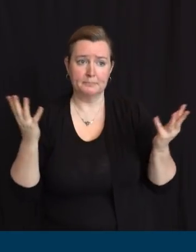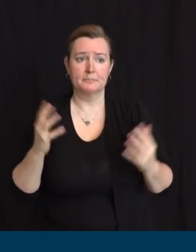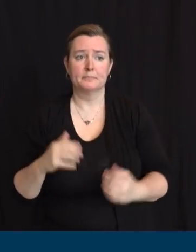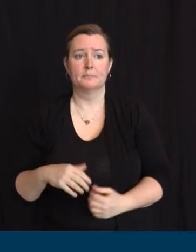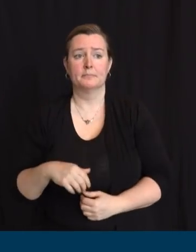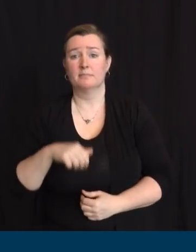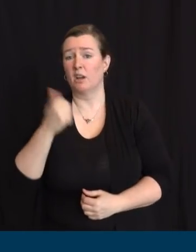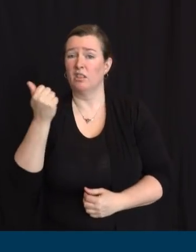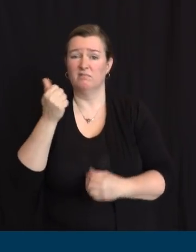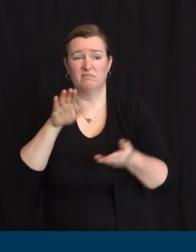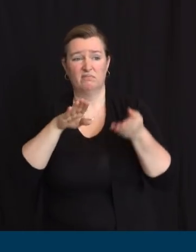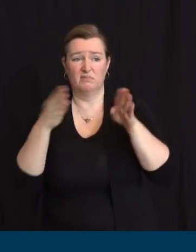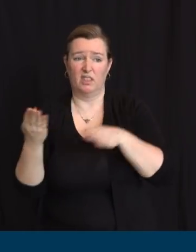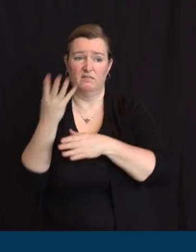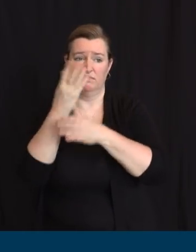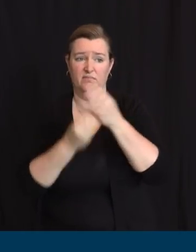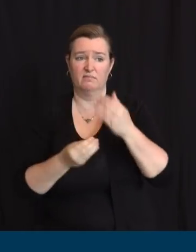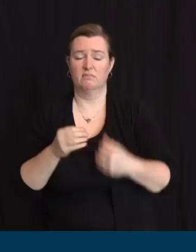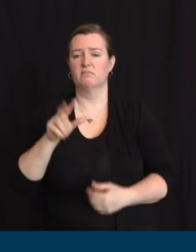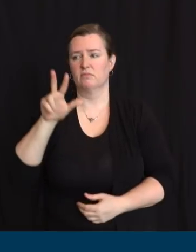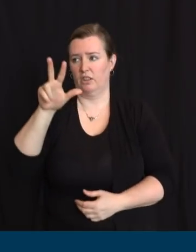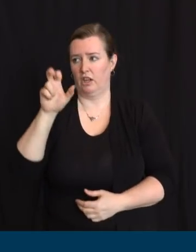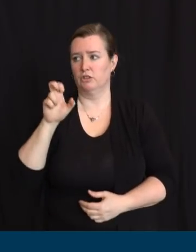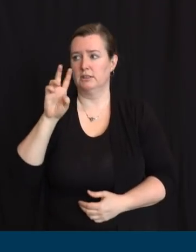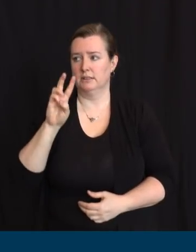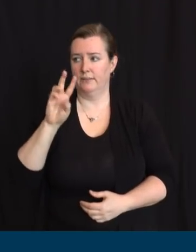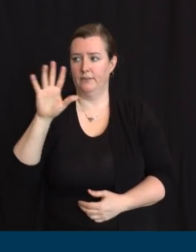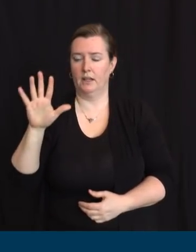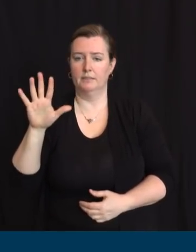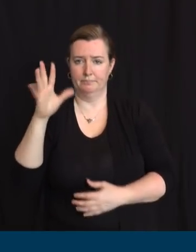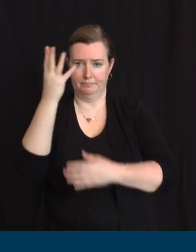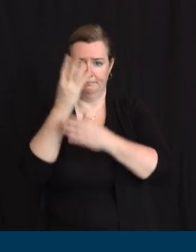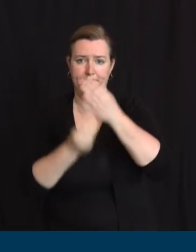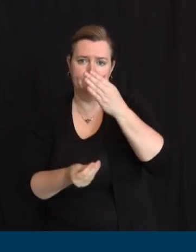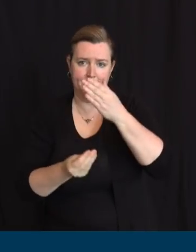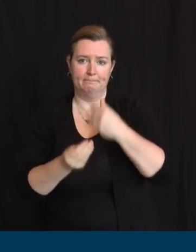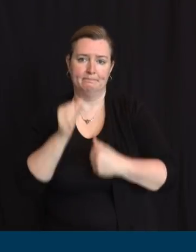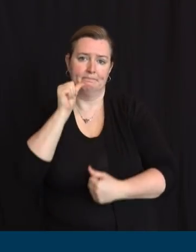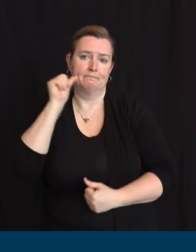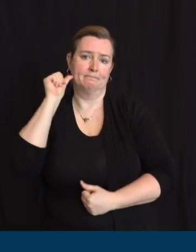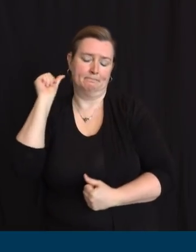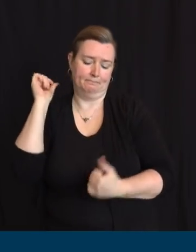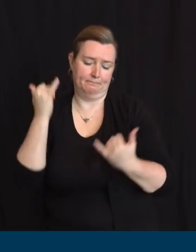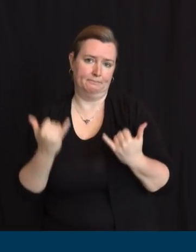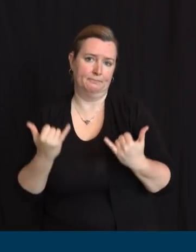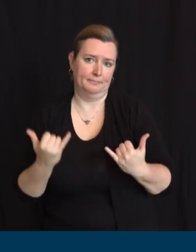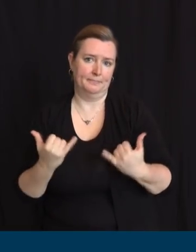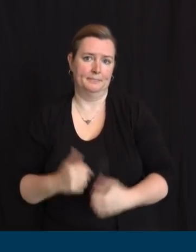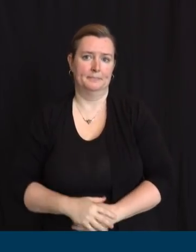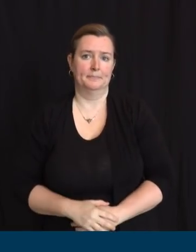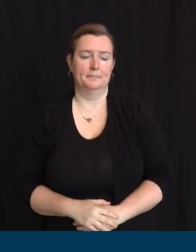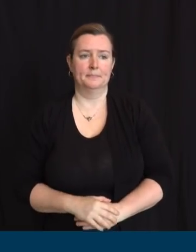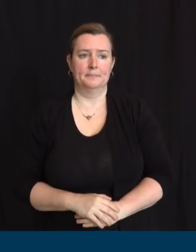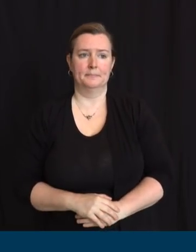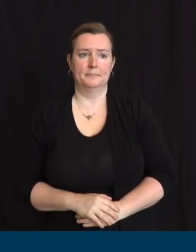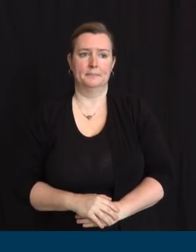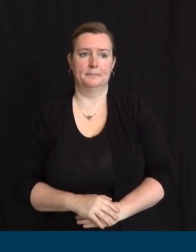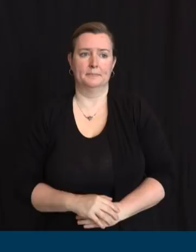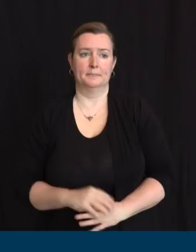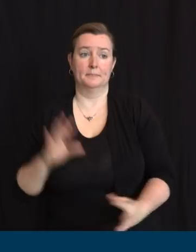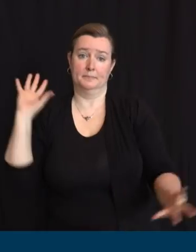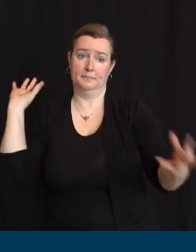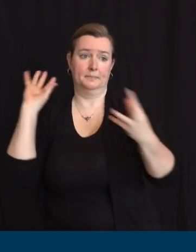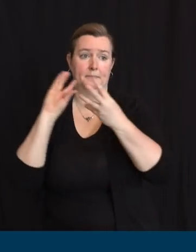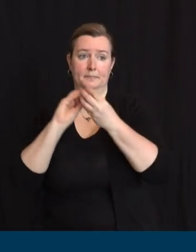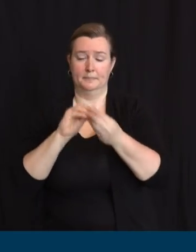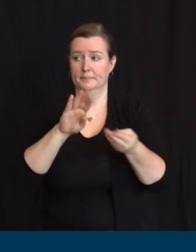blessed souls have been lost due to covid19-related complications. And the overall toll of this